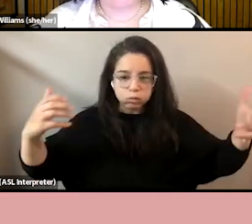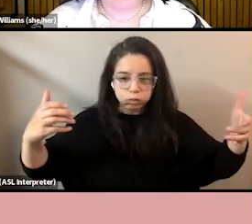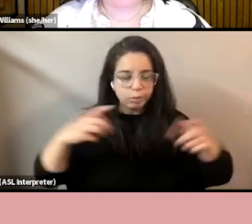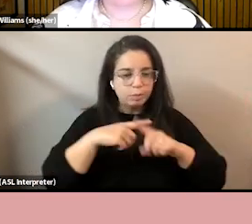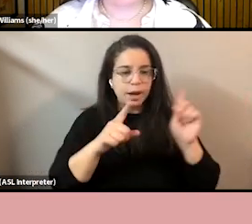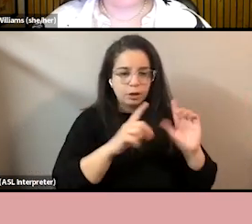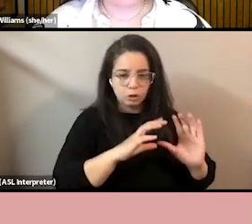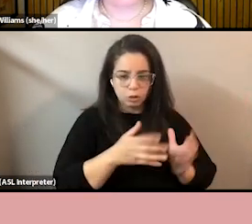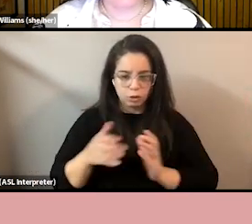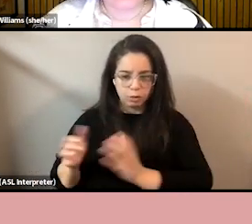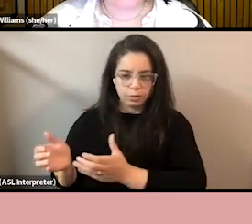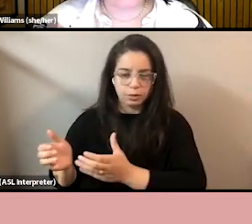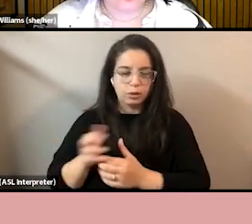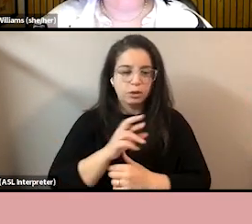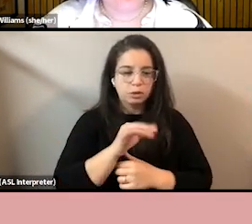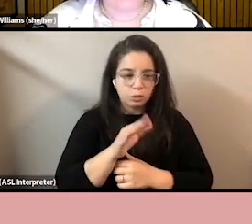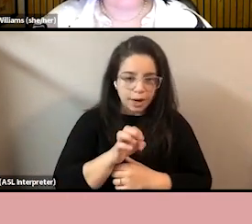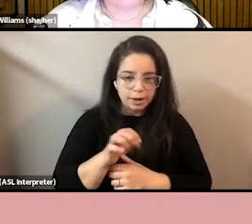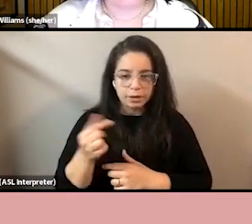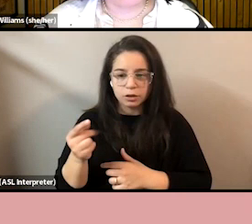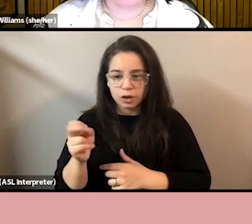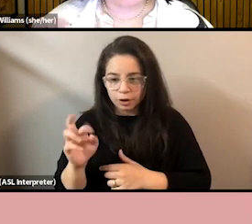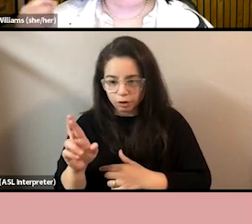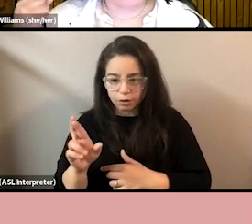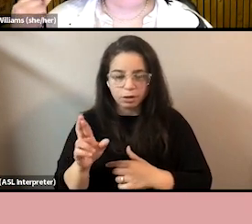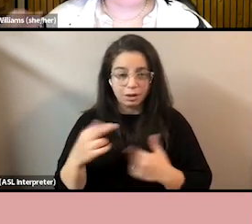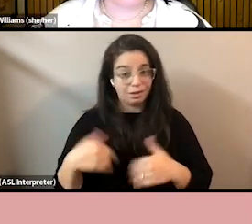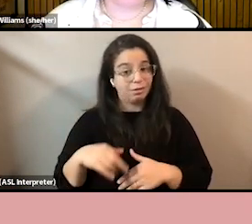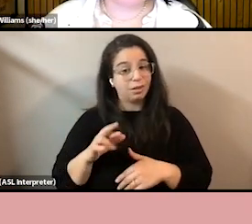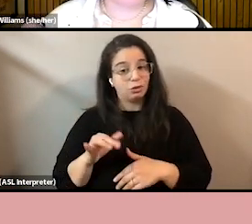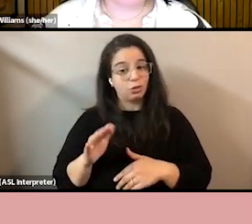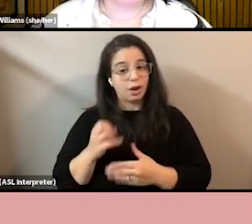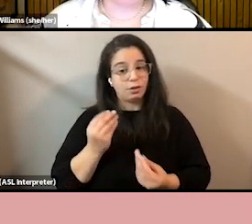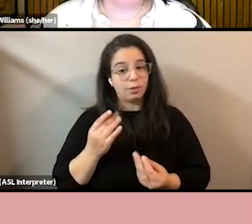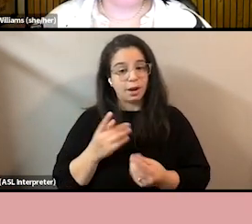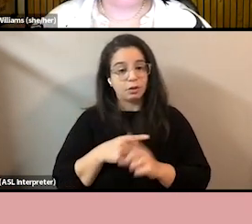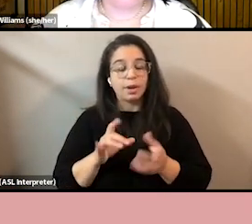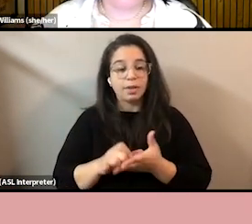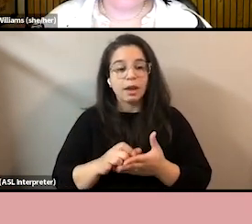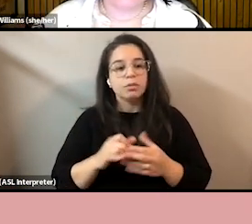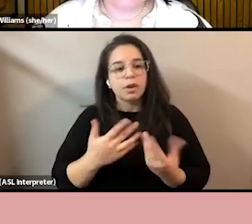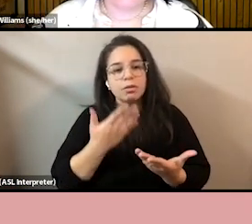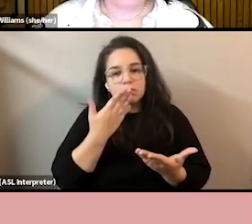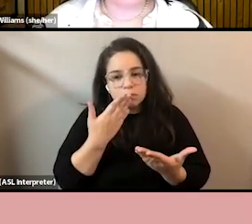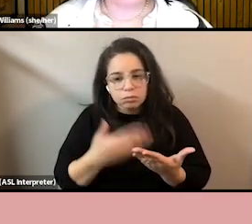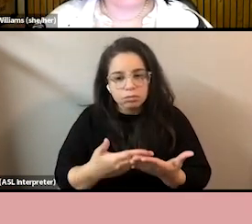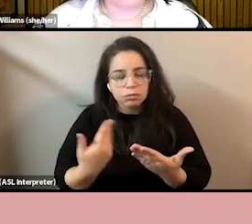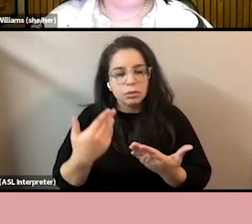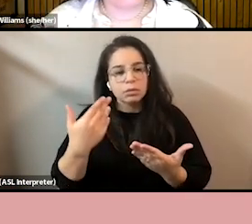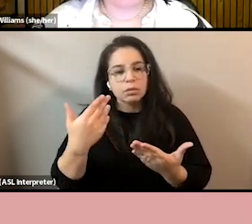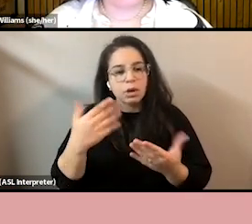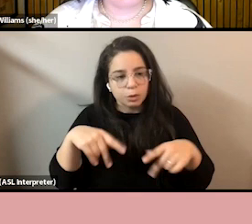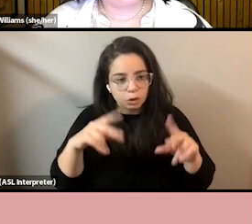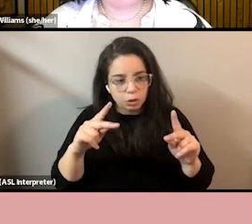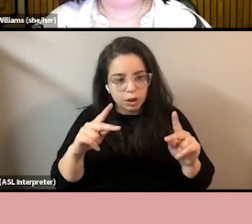groups by race and gender, which is so rare, they give us an almost unique opportunity to see